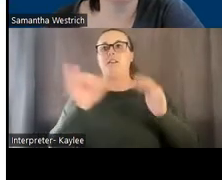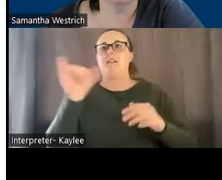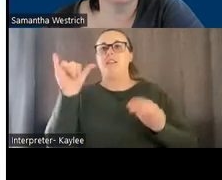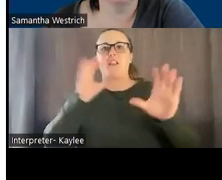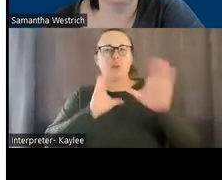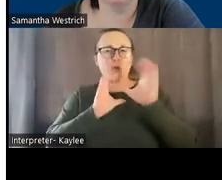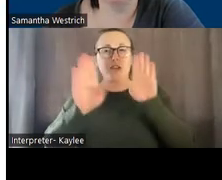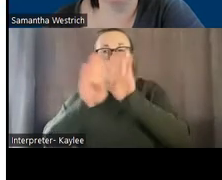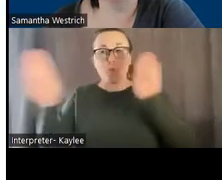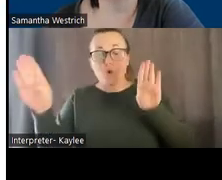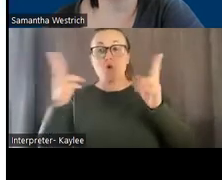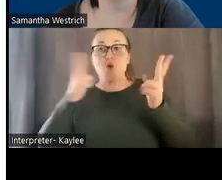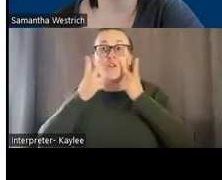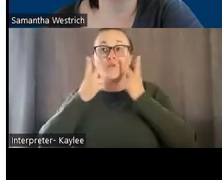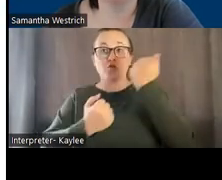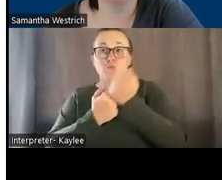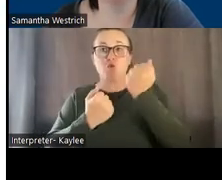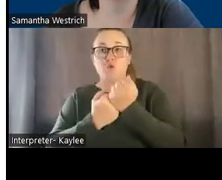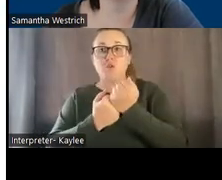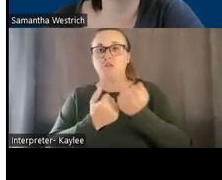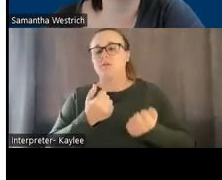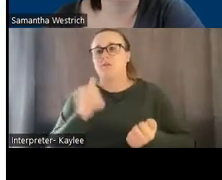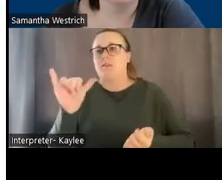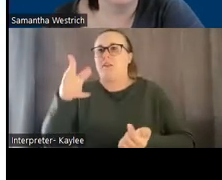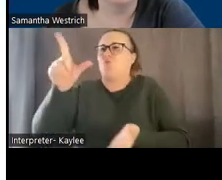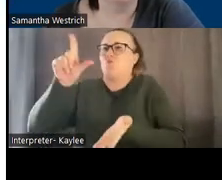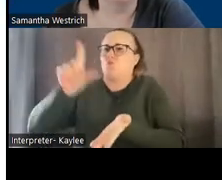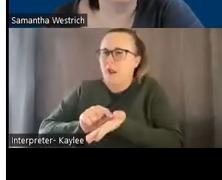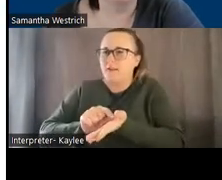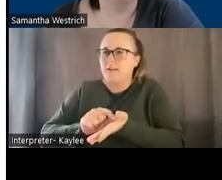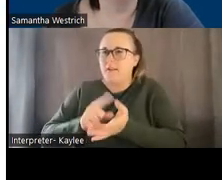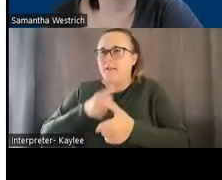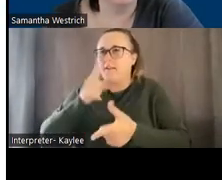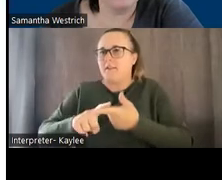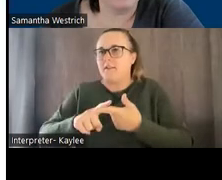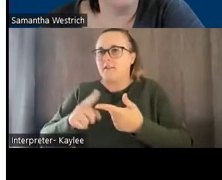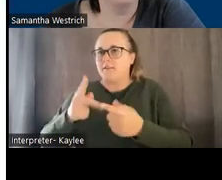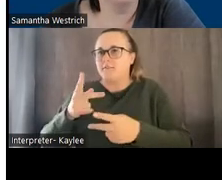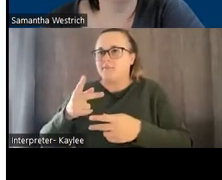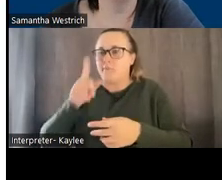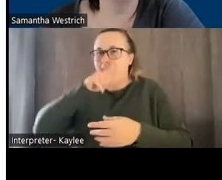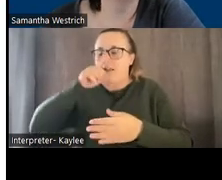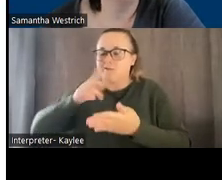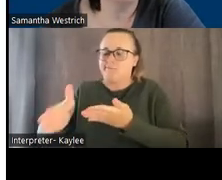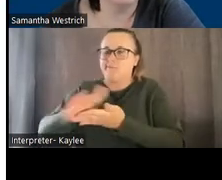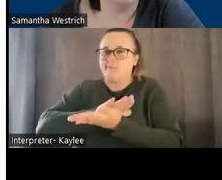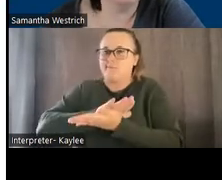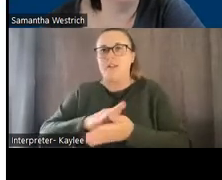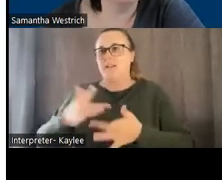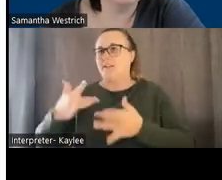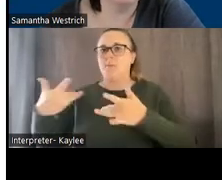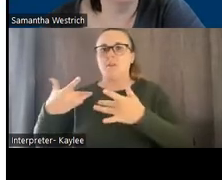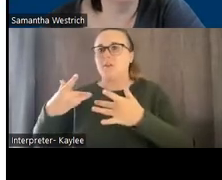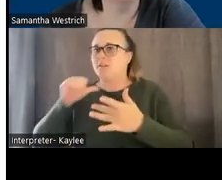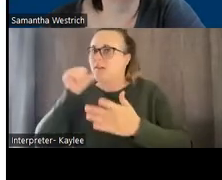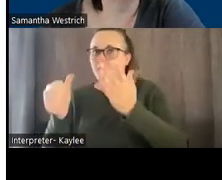things that you would think that you print out and laminate. And they do not have voice output. And